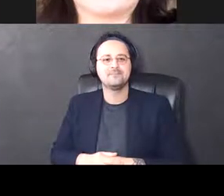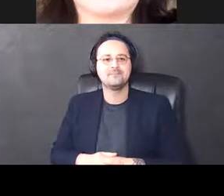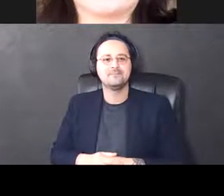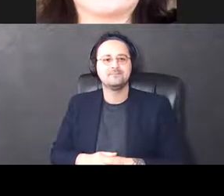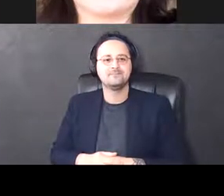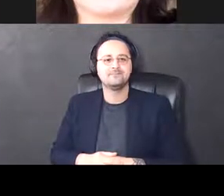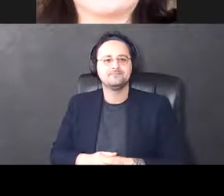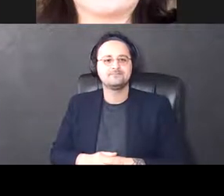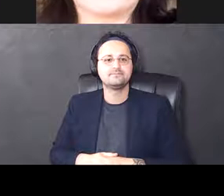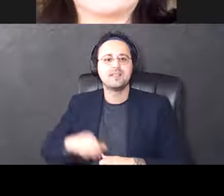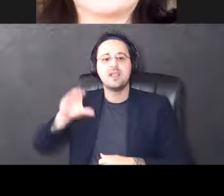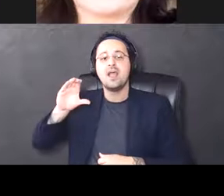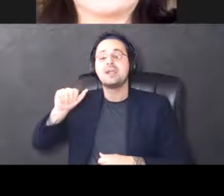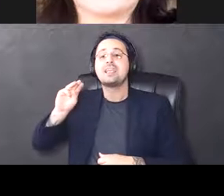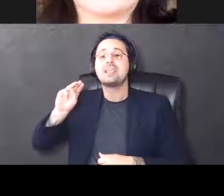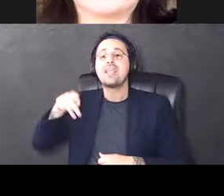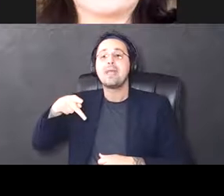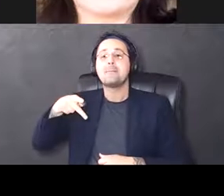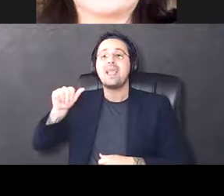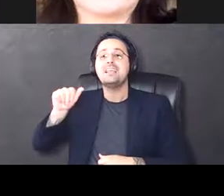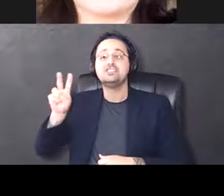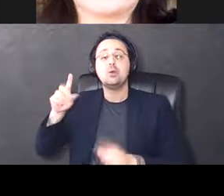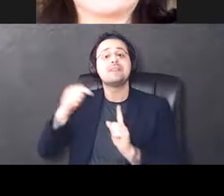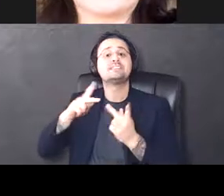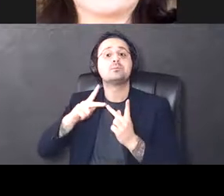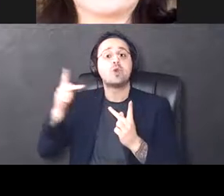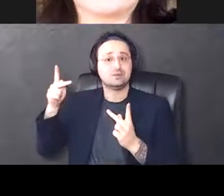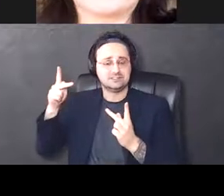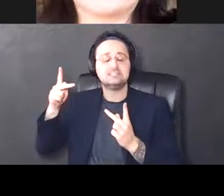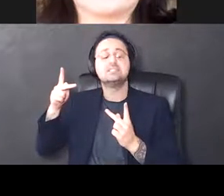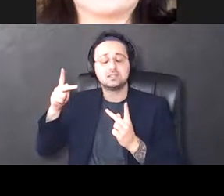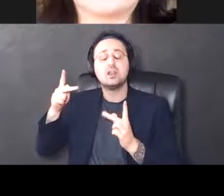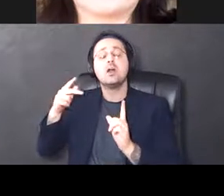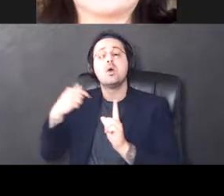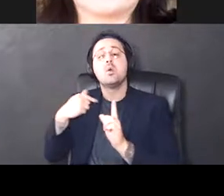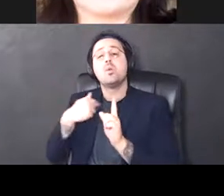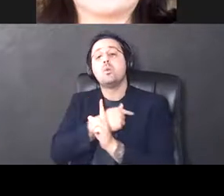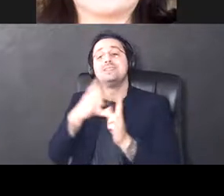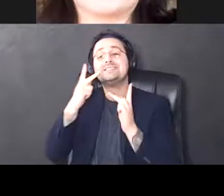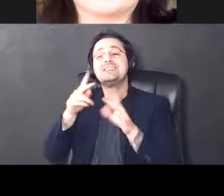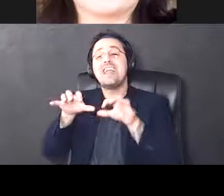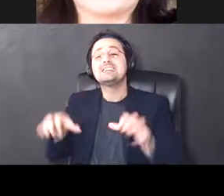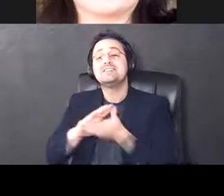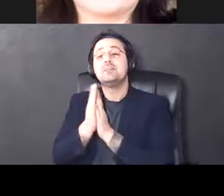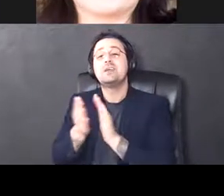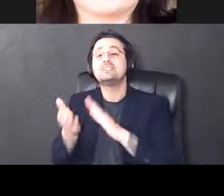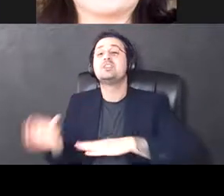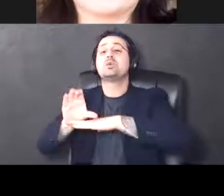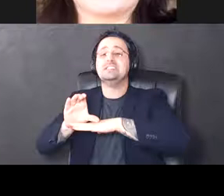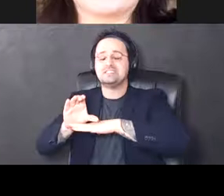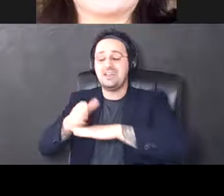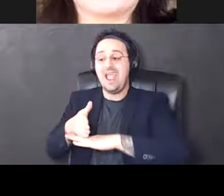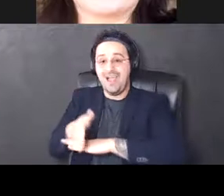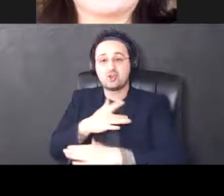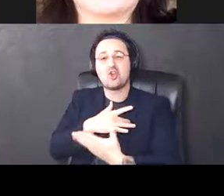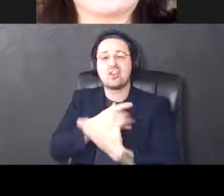CAMK2, which is one of the proteins that phosphorylates antireceptors, we see its activity becomes increased after cardiac arrest.